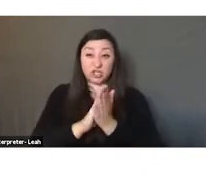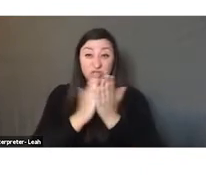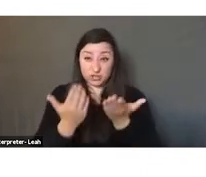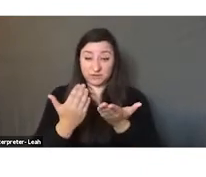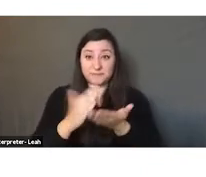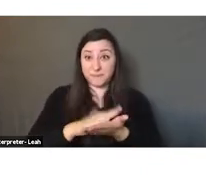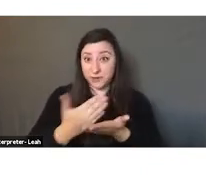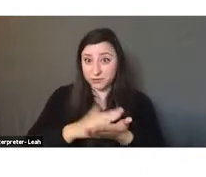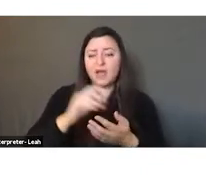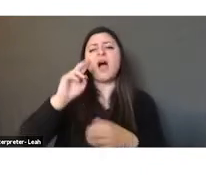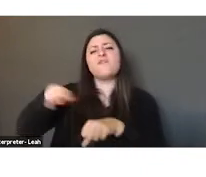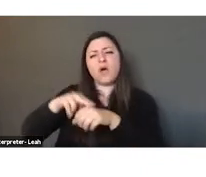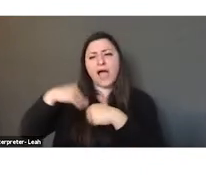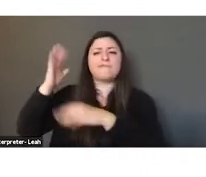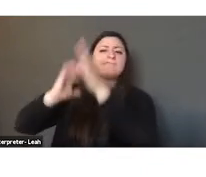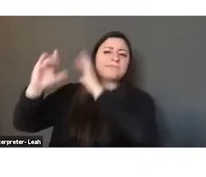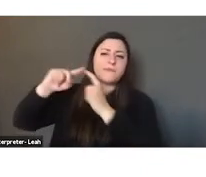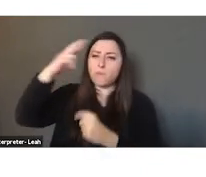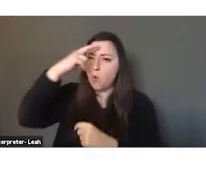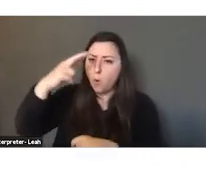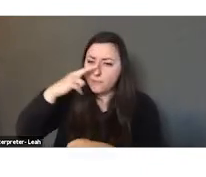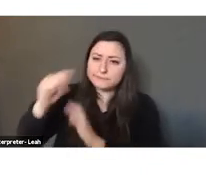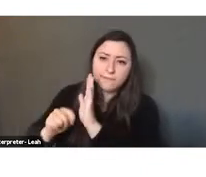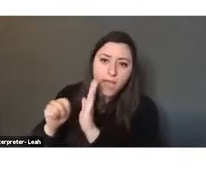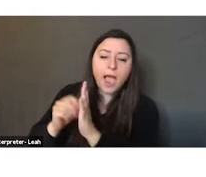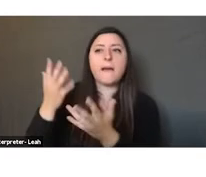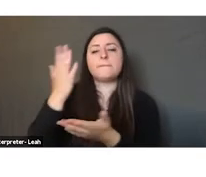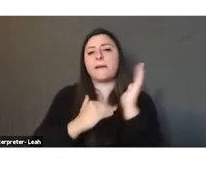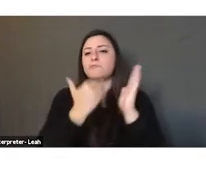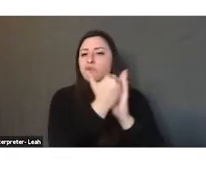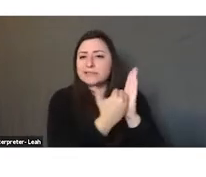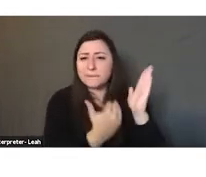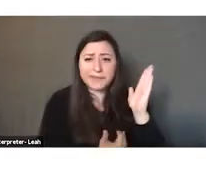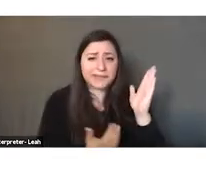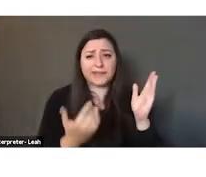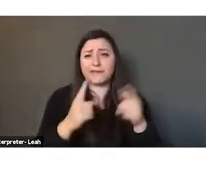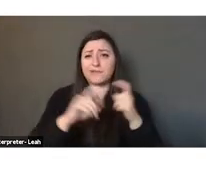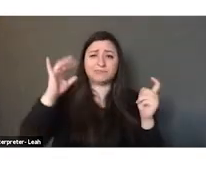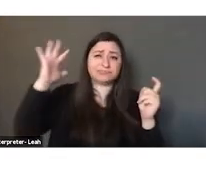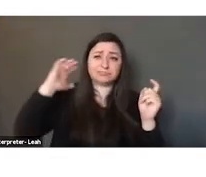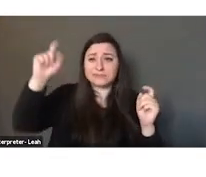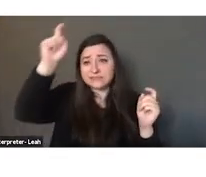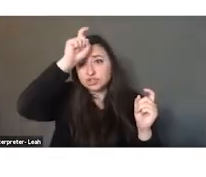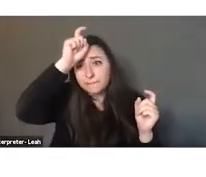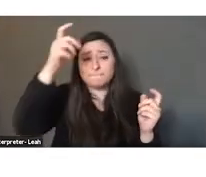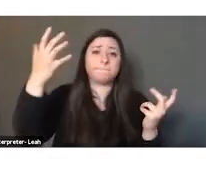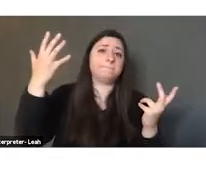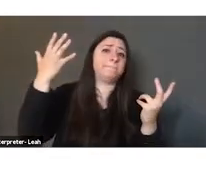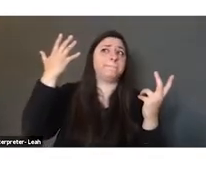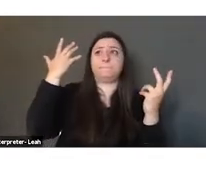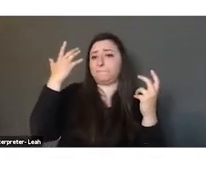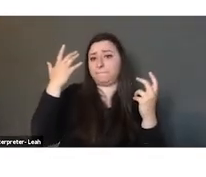have cookbooks from Roman period. We do have some recipes as old as Pharaonic Egypt or Mesopotamia or